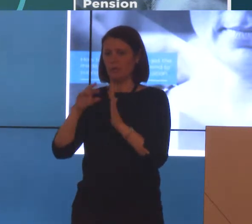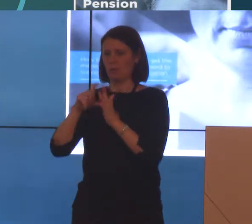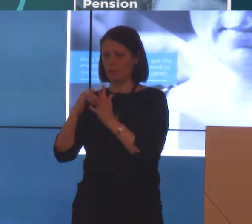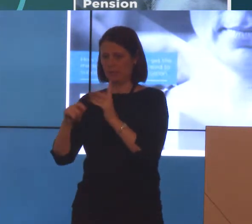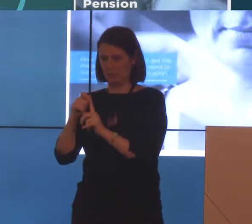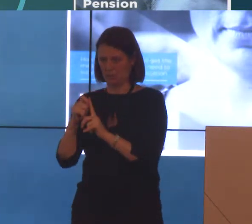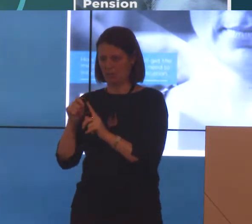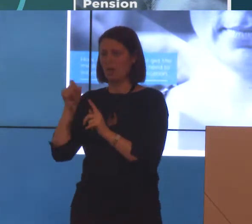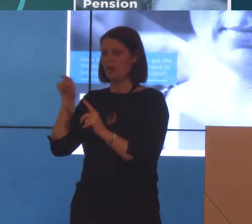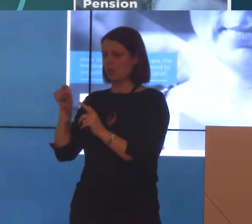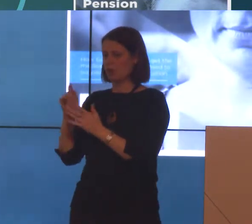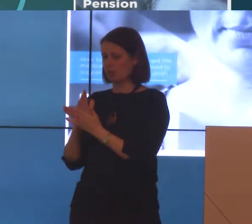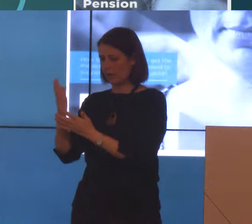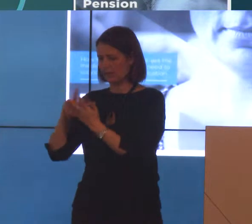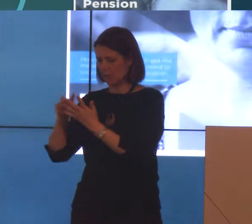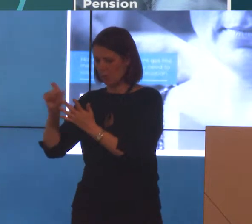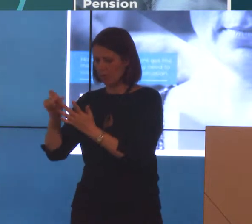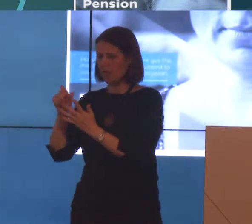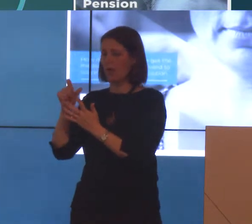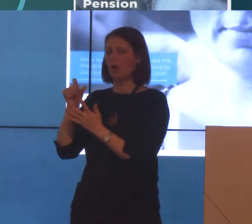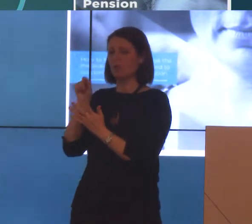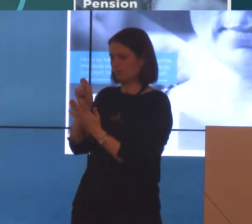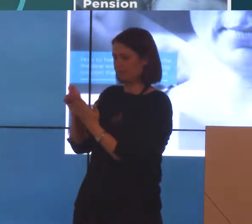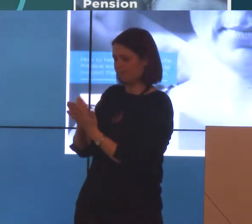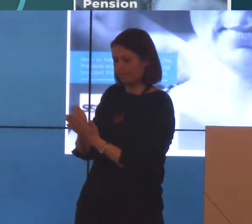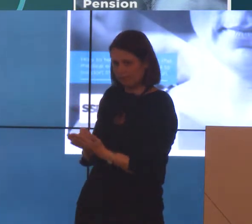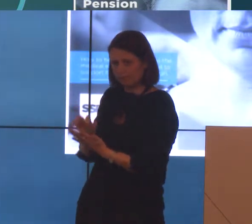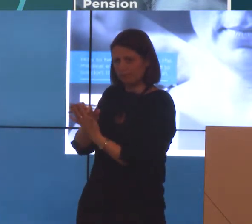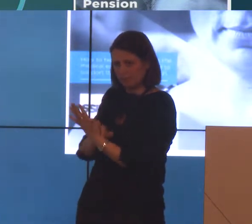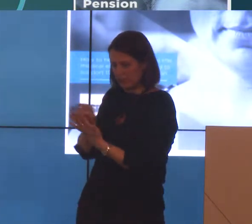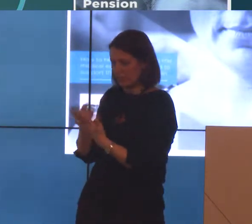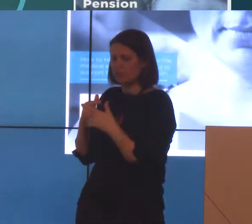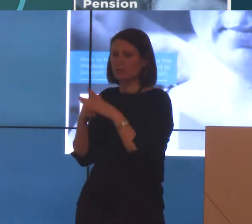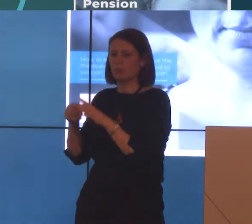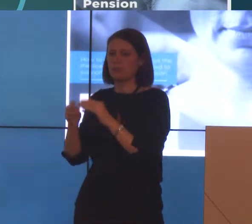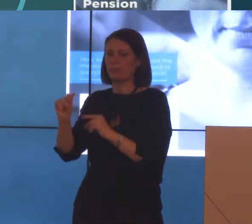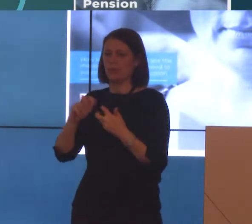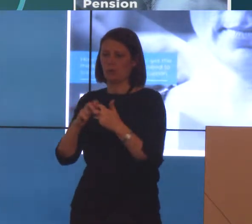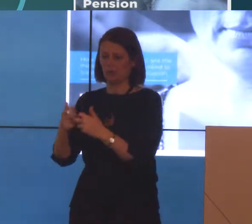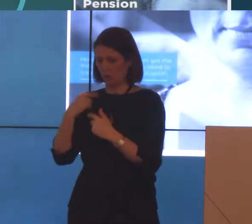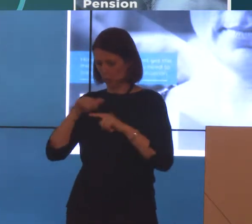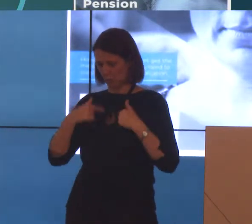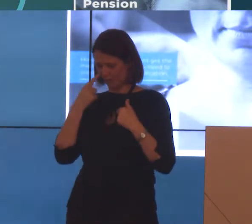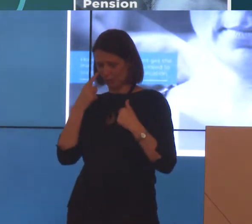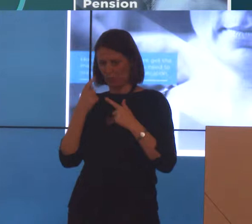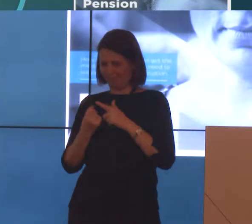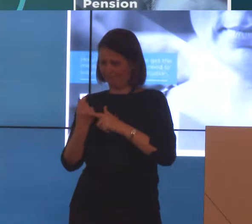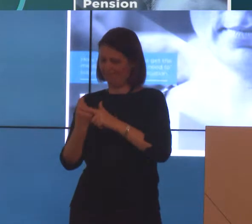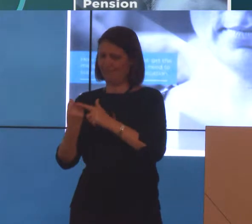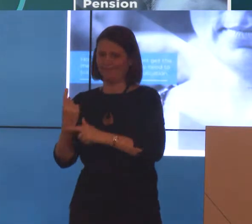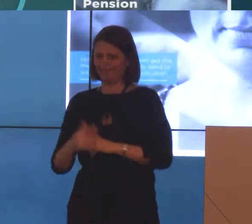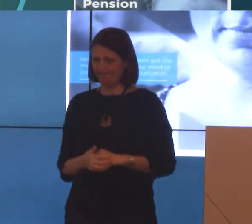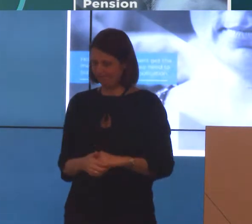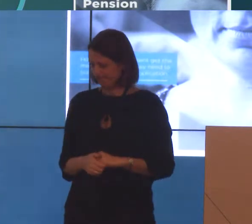Rights Victoria developed in response to some of the issues that we saw coming through our door.